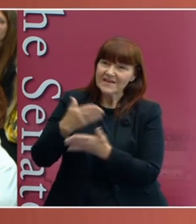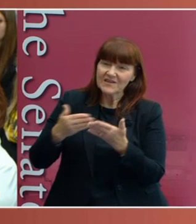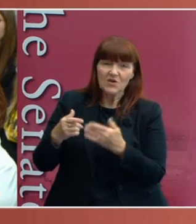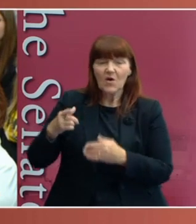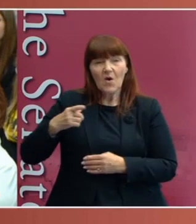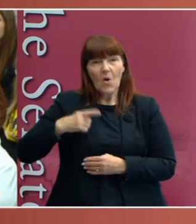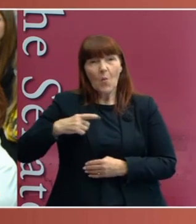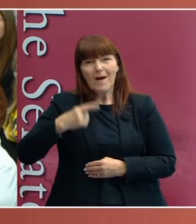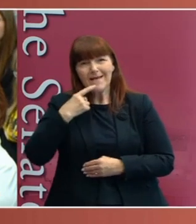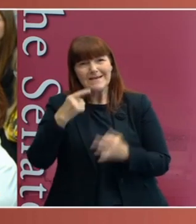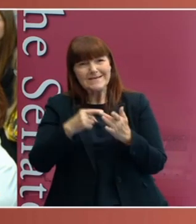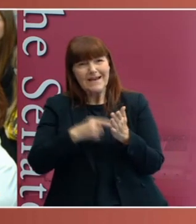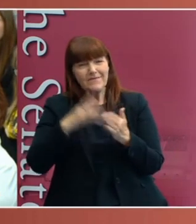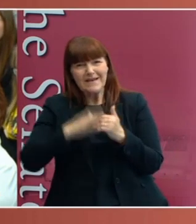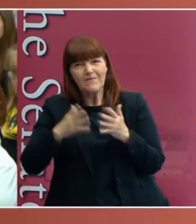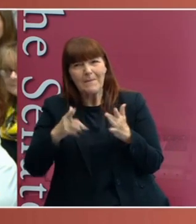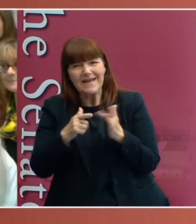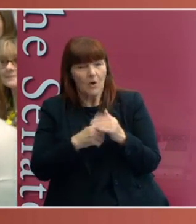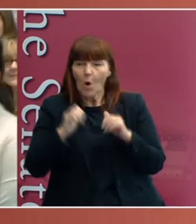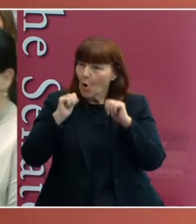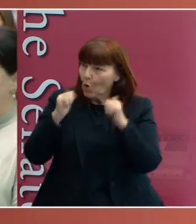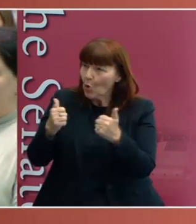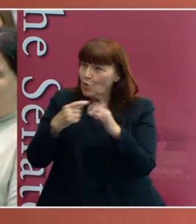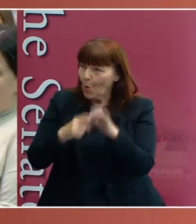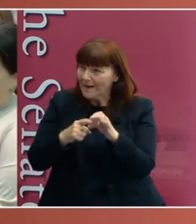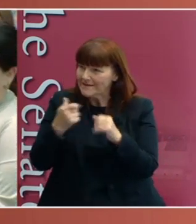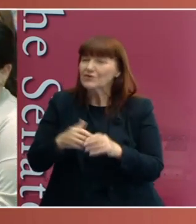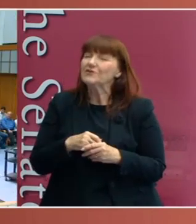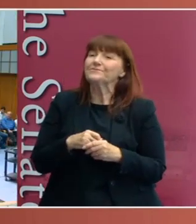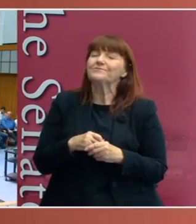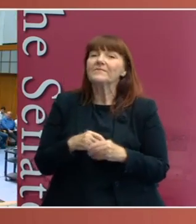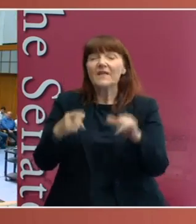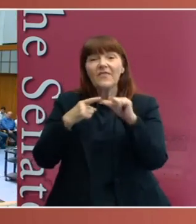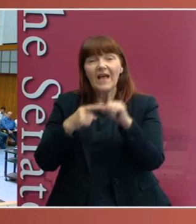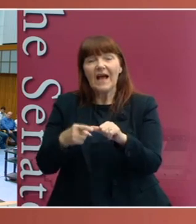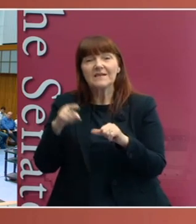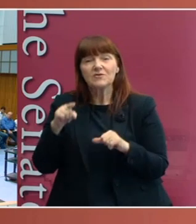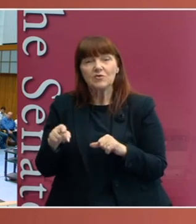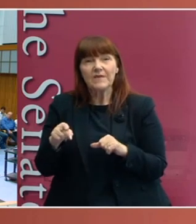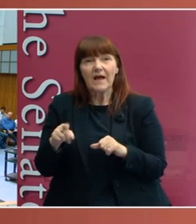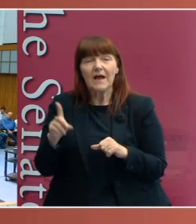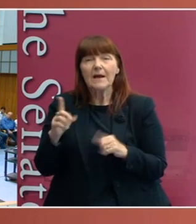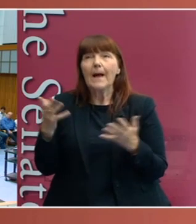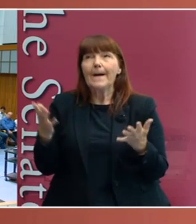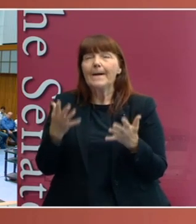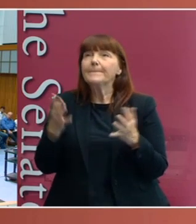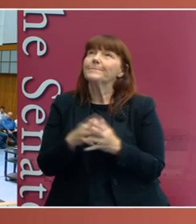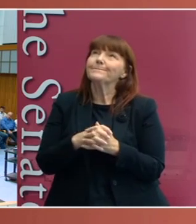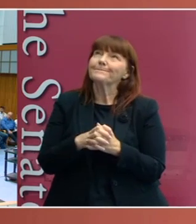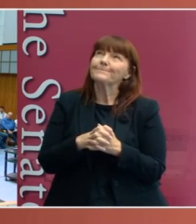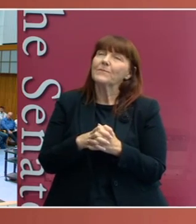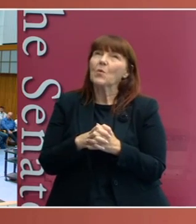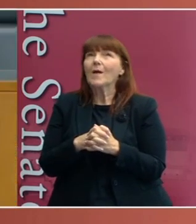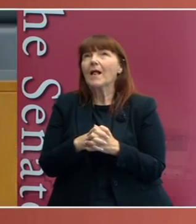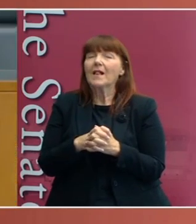say it if they didn't mean it? Yeah. Good question. So the answer to that is, well, it's often said.